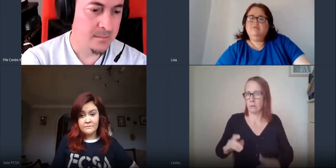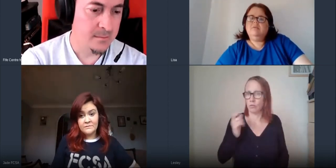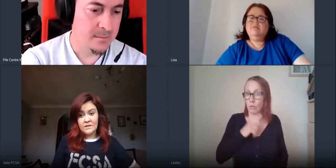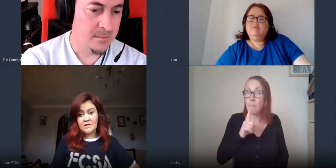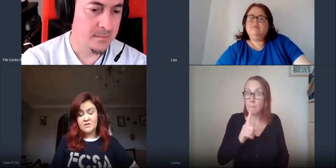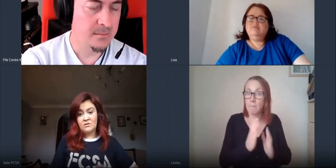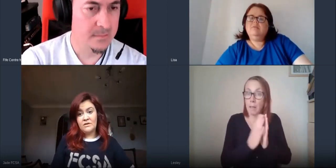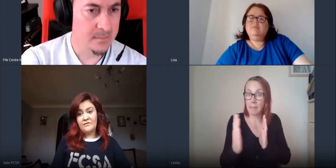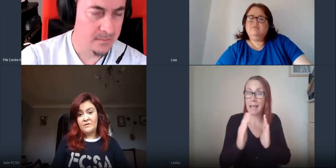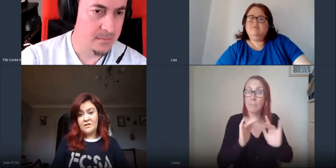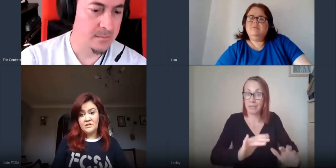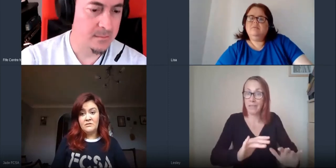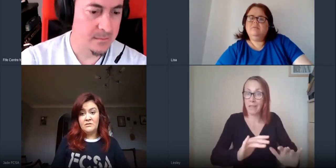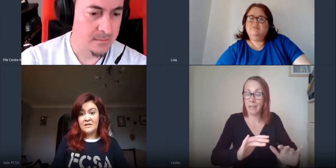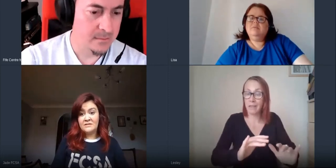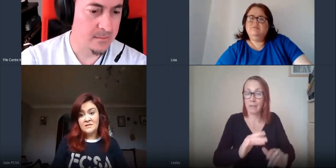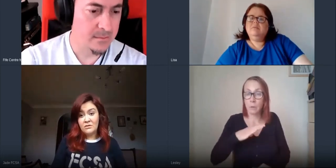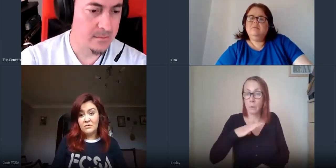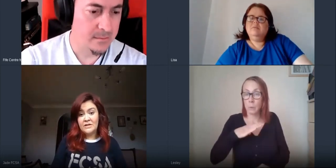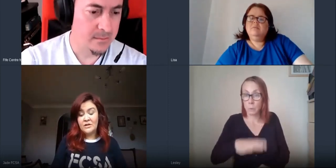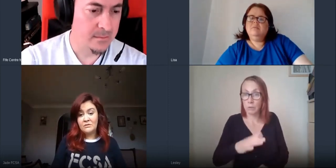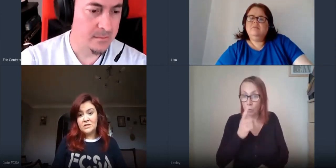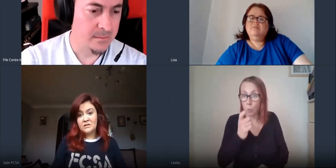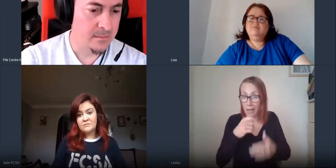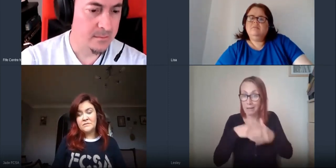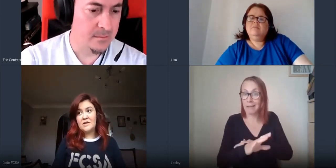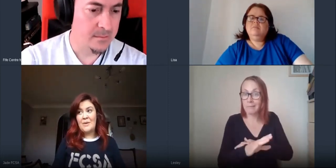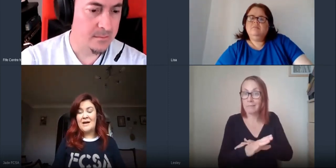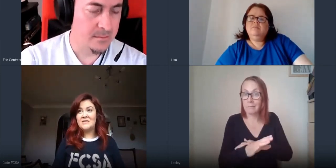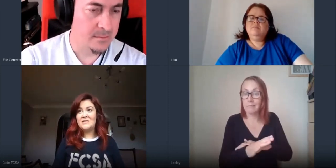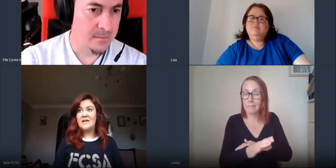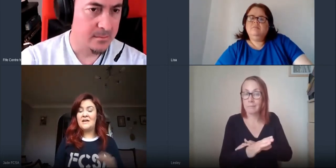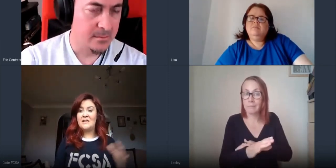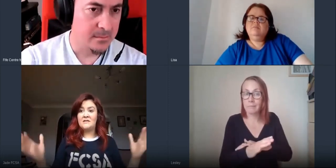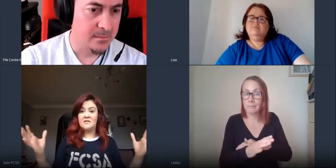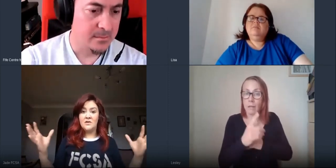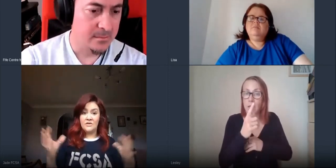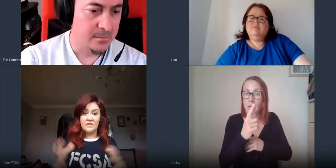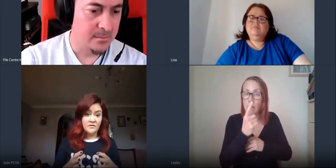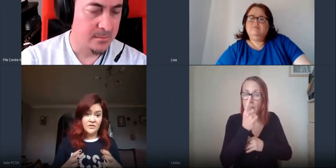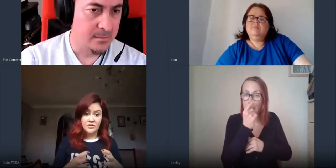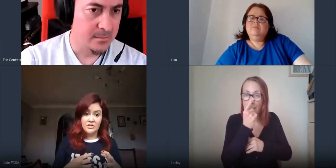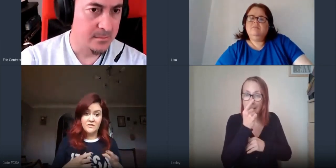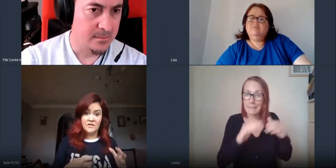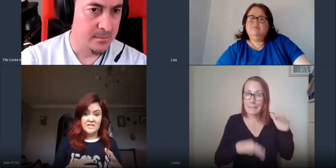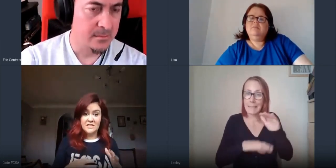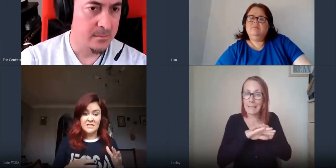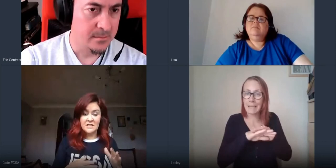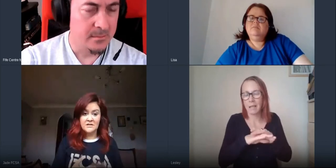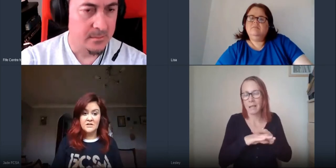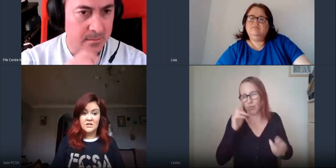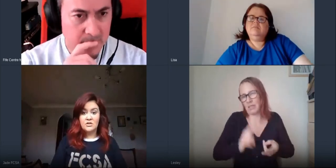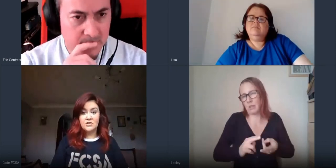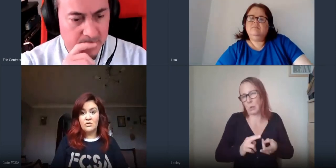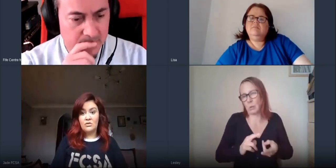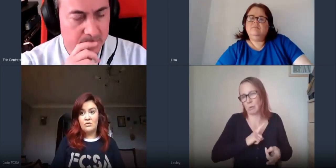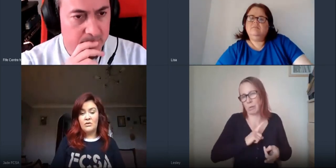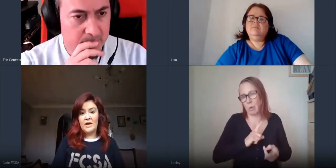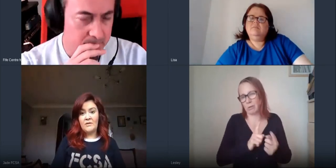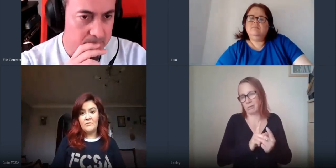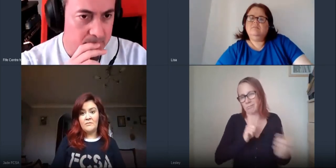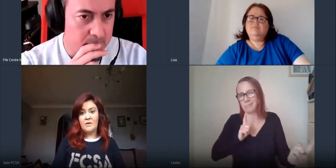so if you need to you can still go in and use them capacity is obviously reduced for distancing so